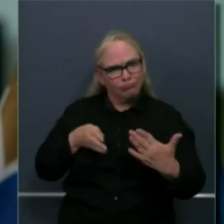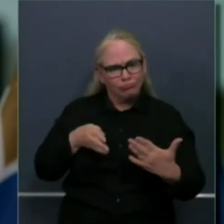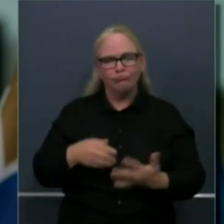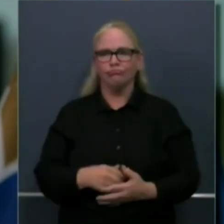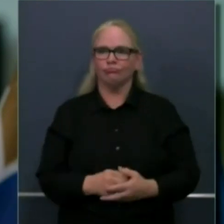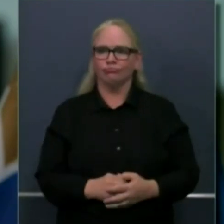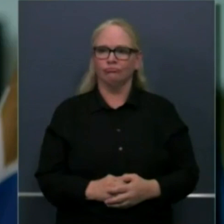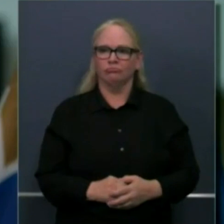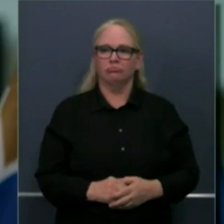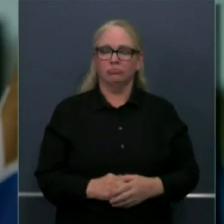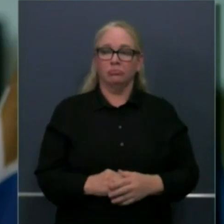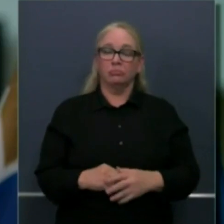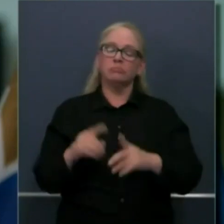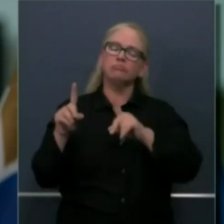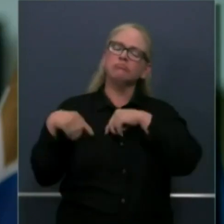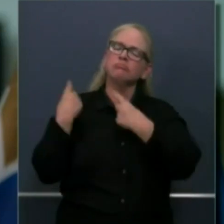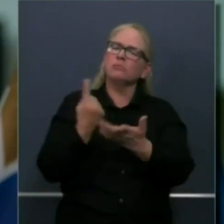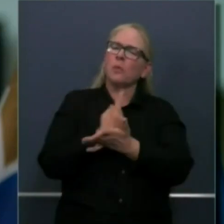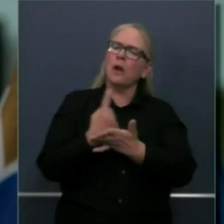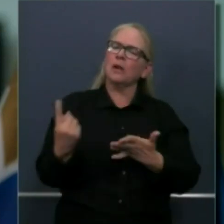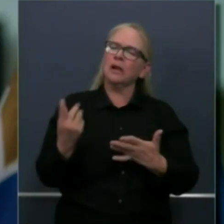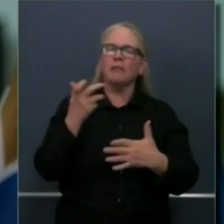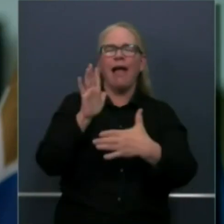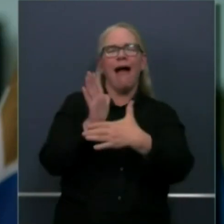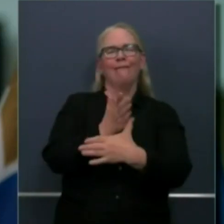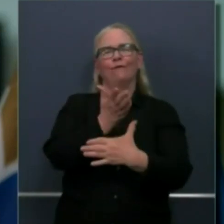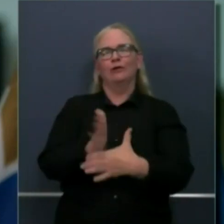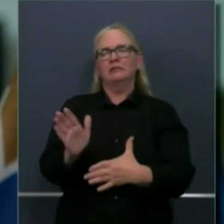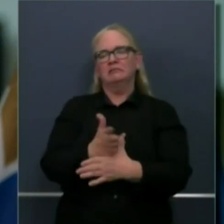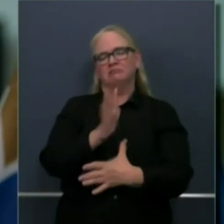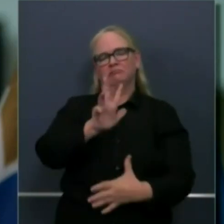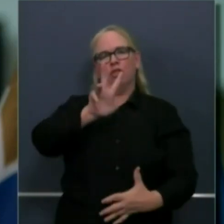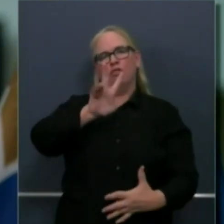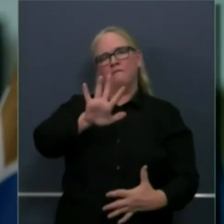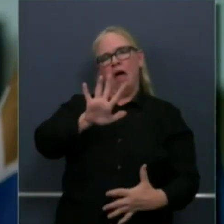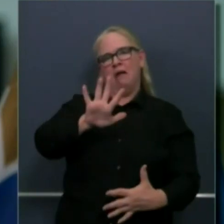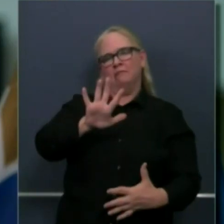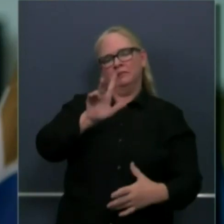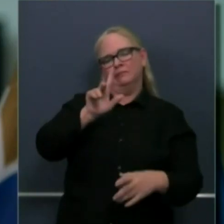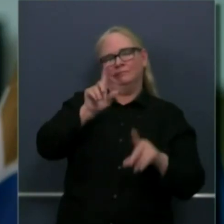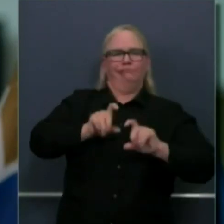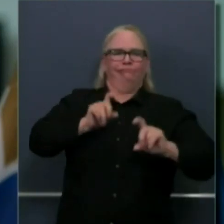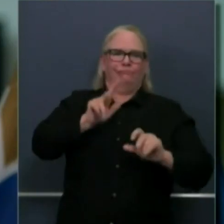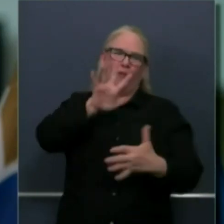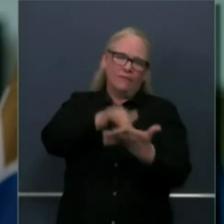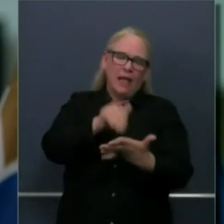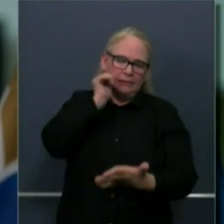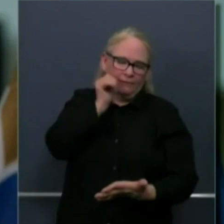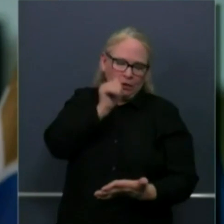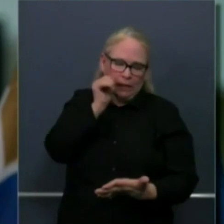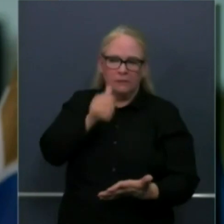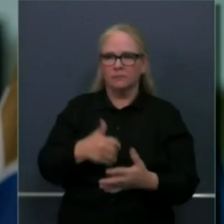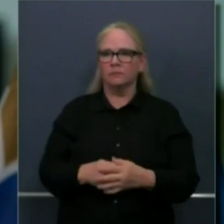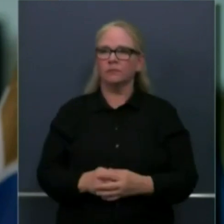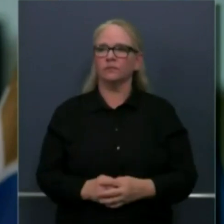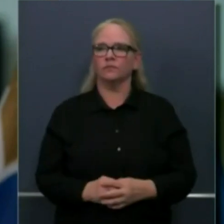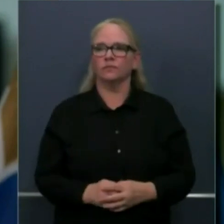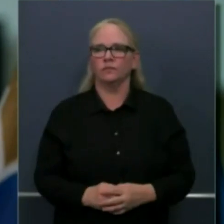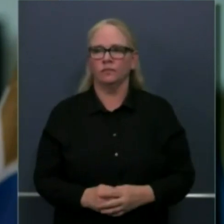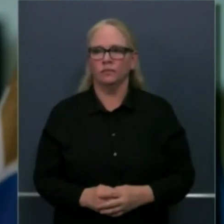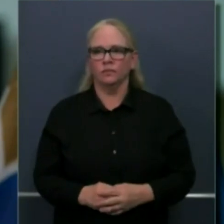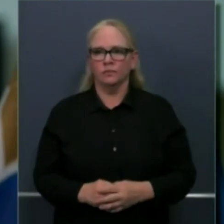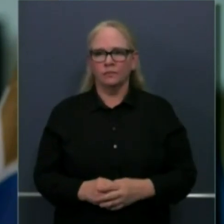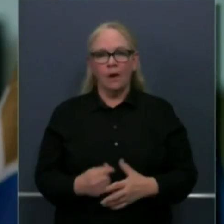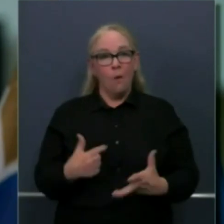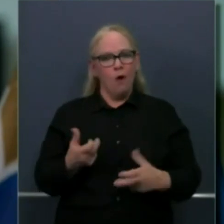days averaged north of 35,000 tests on our way to do justice to our commitment and that is to